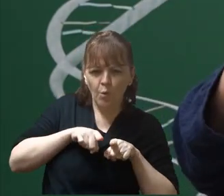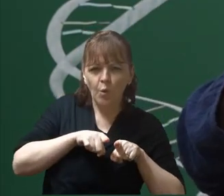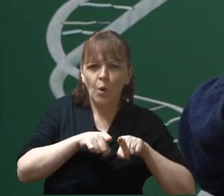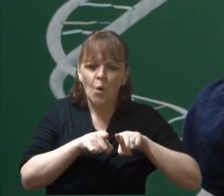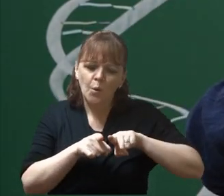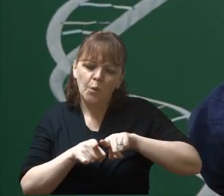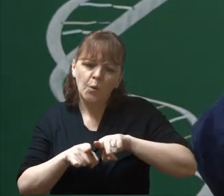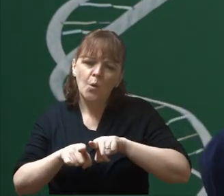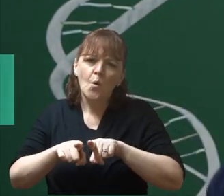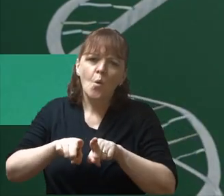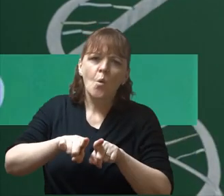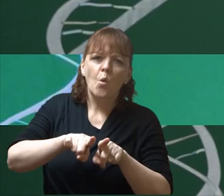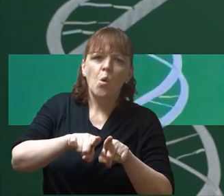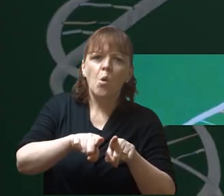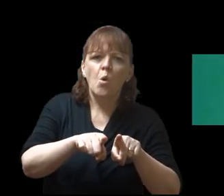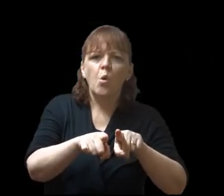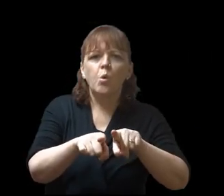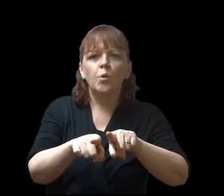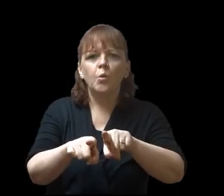in parallel motion.